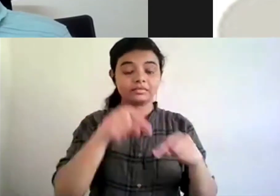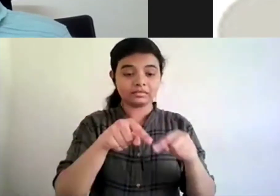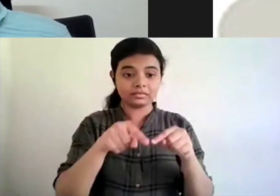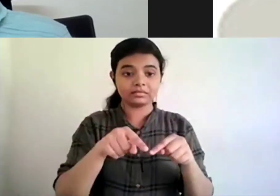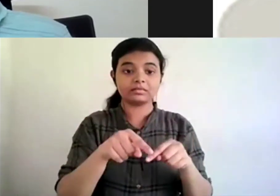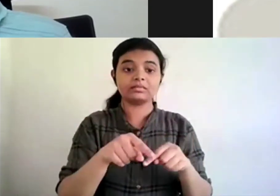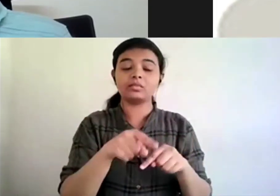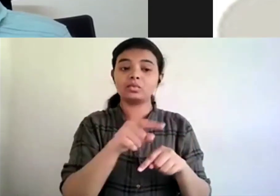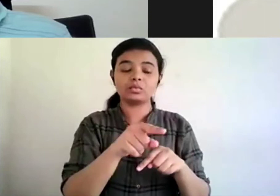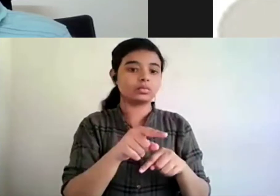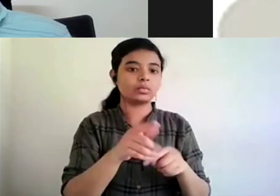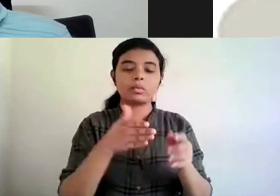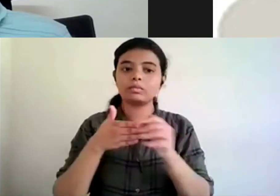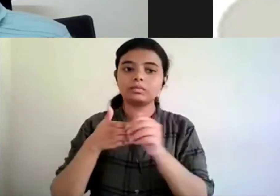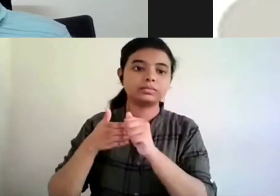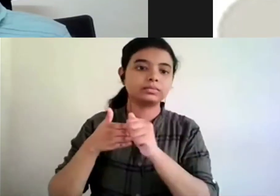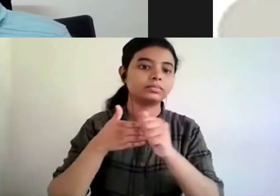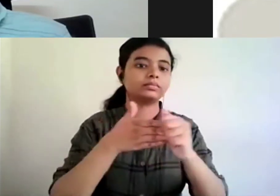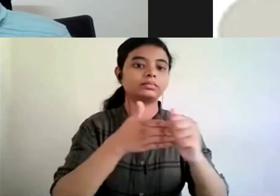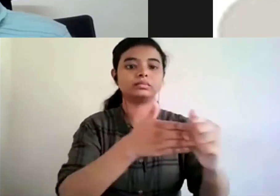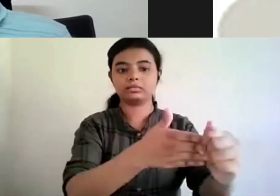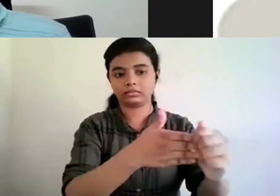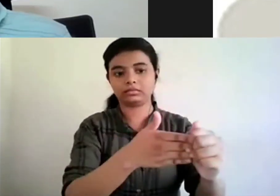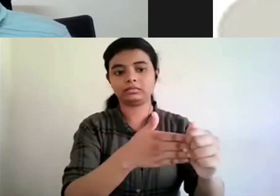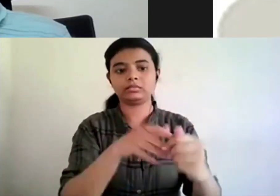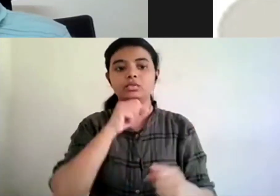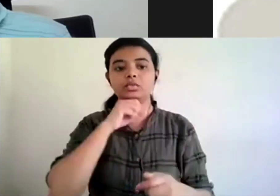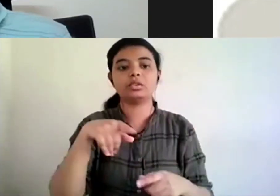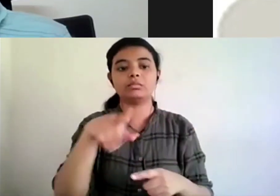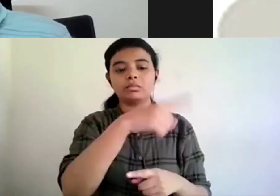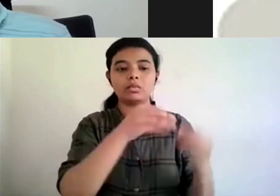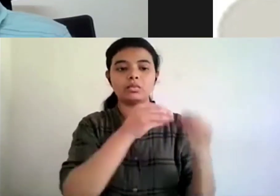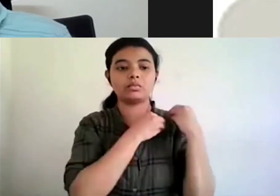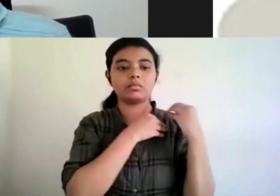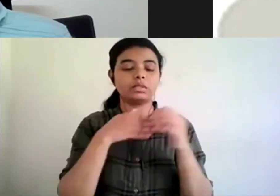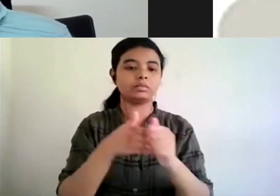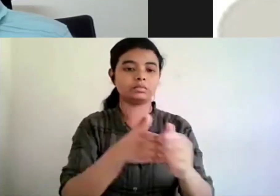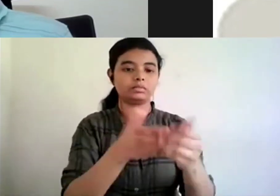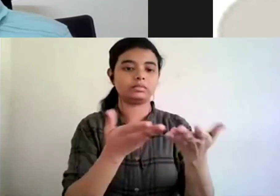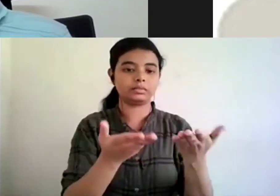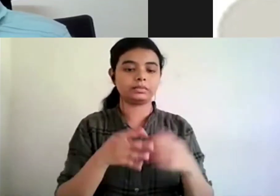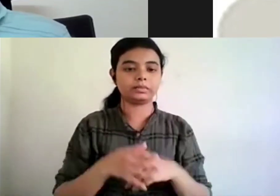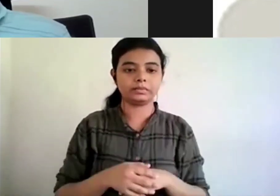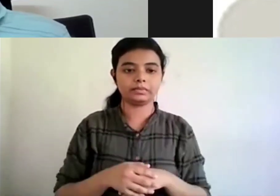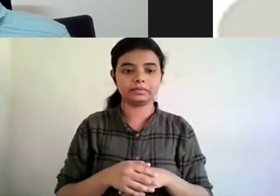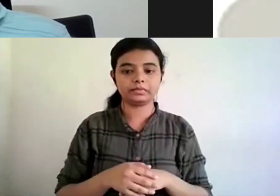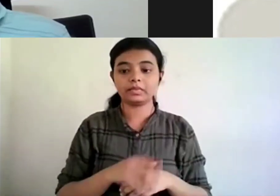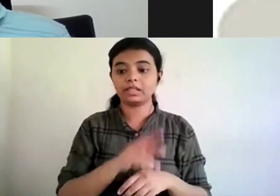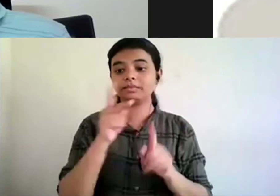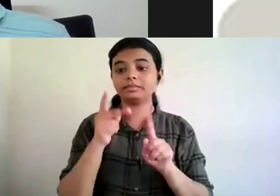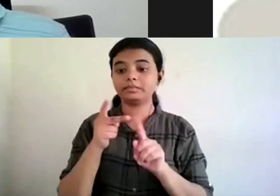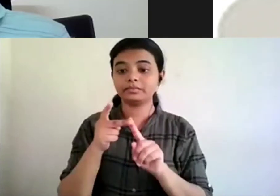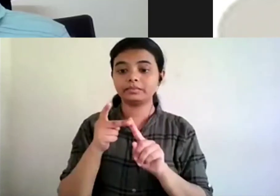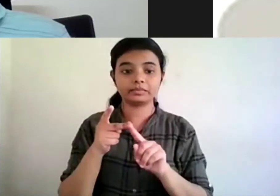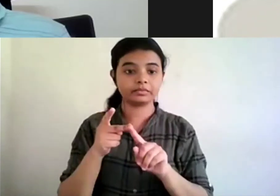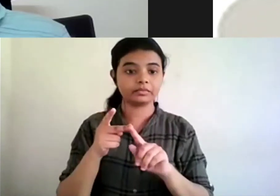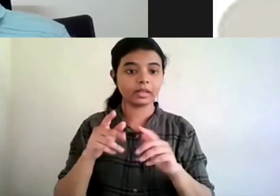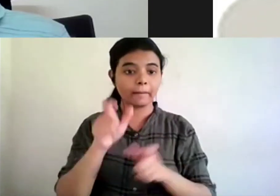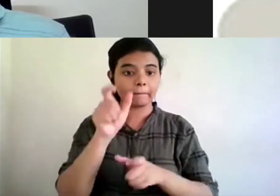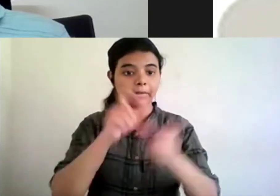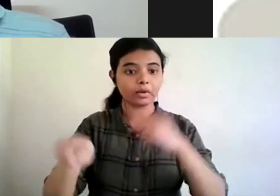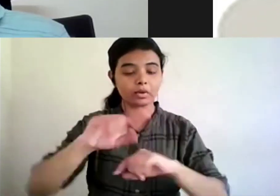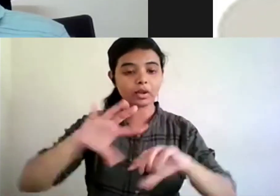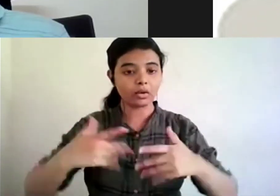play a huge role in taking this cause forward uh further so second question was how can people actually